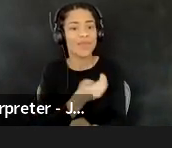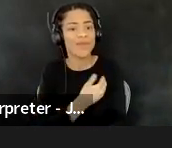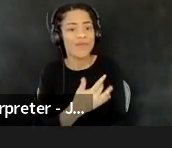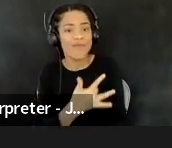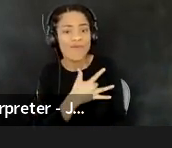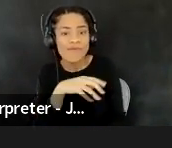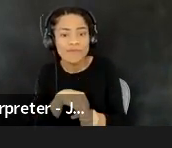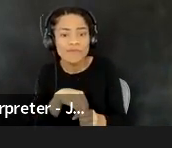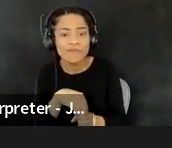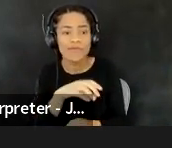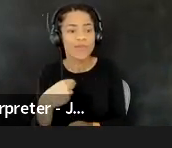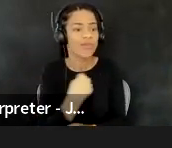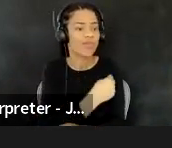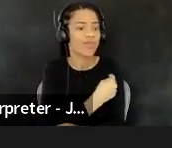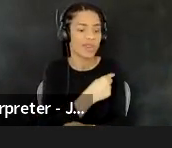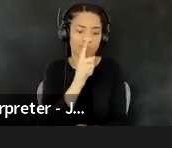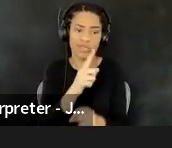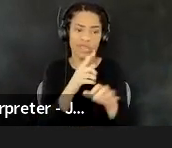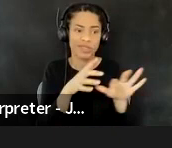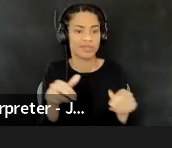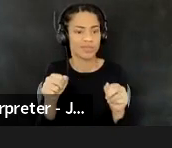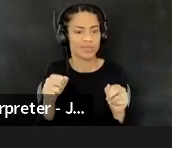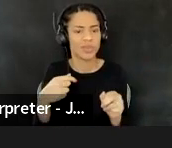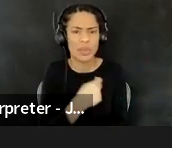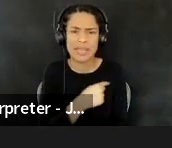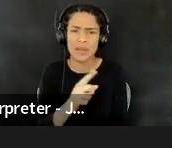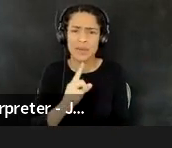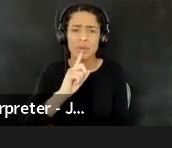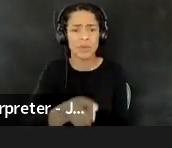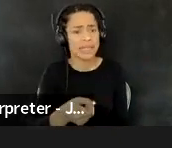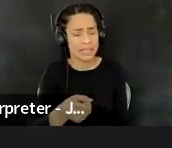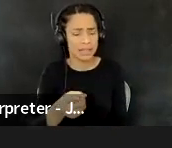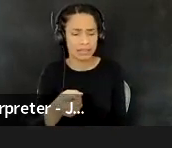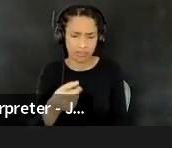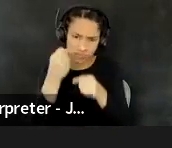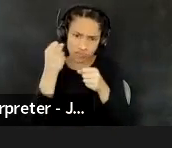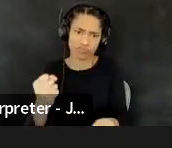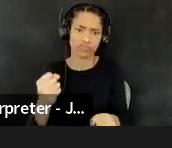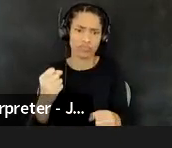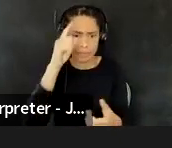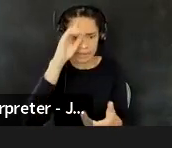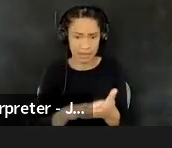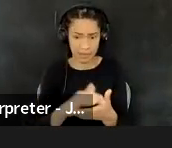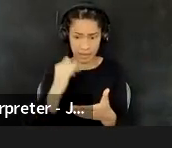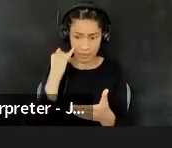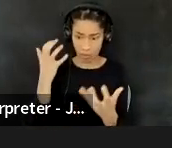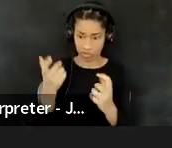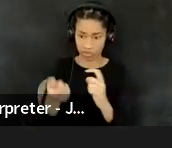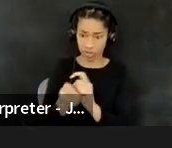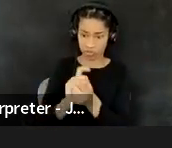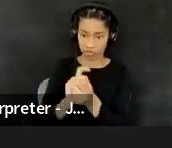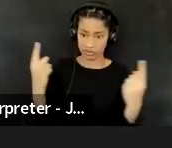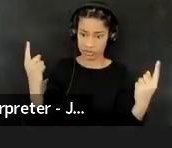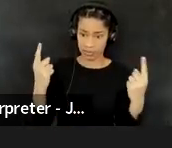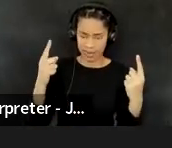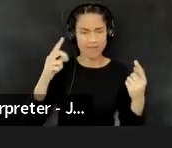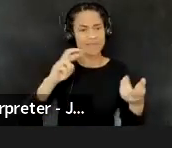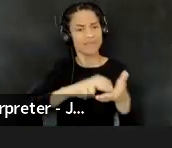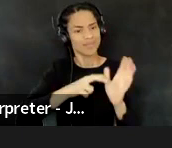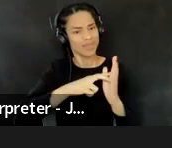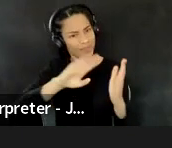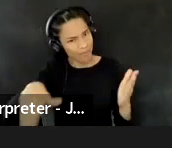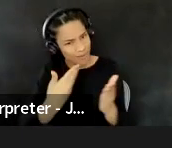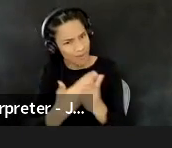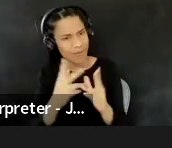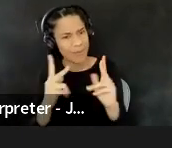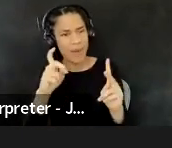and undertaking this, um, we're very much, uh, holding to the belief that to change everything, we need everyone. Um, so we can't do all